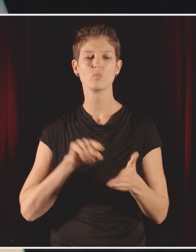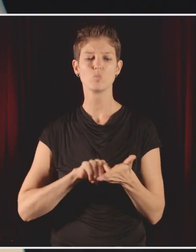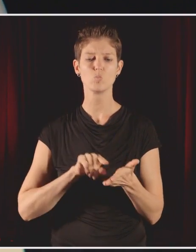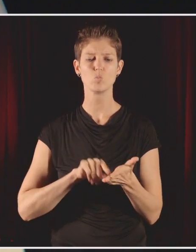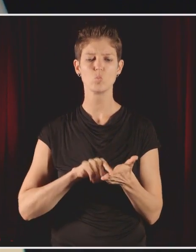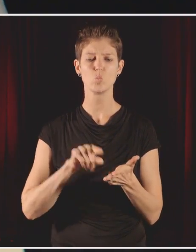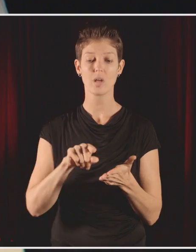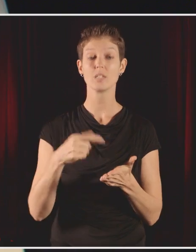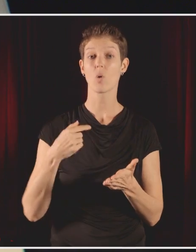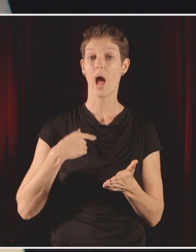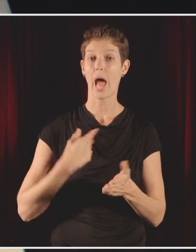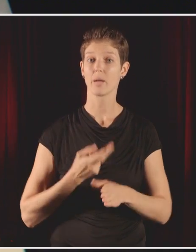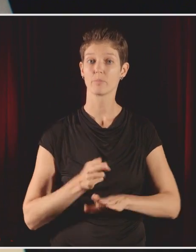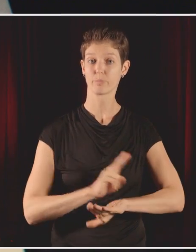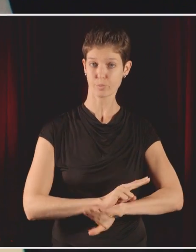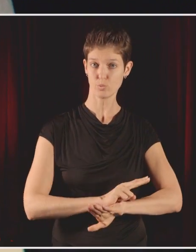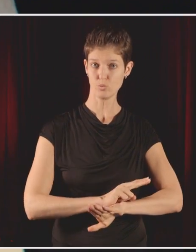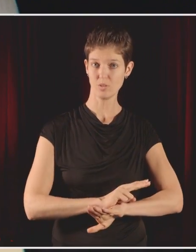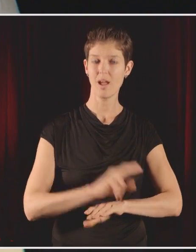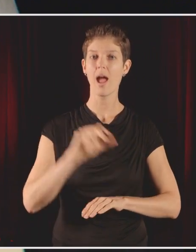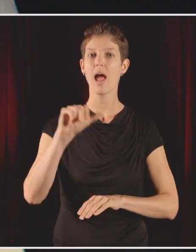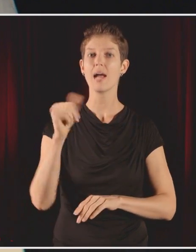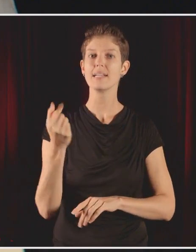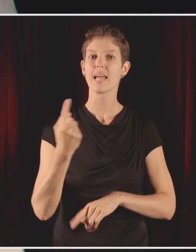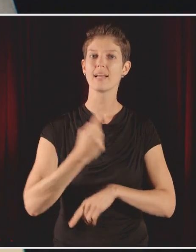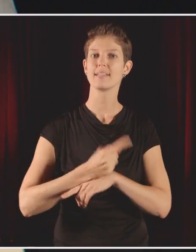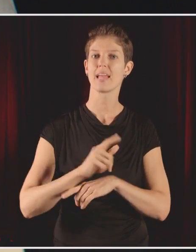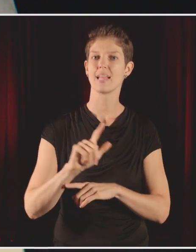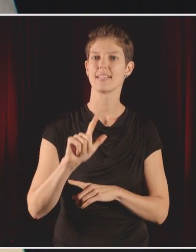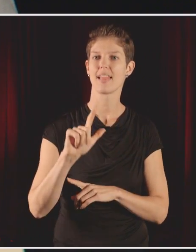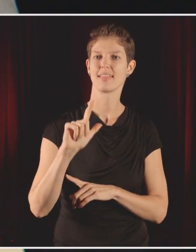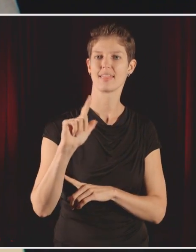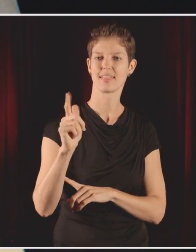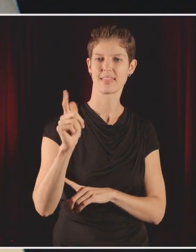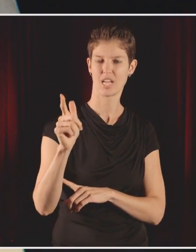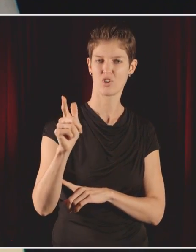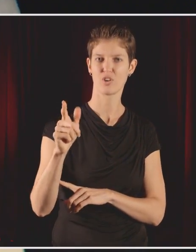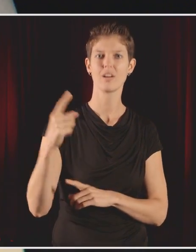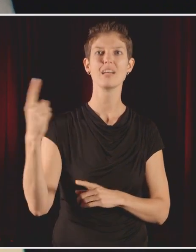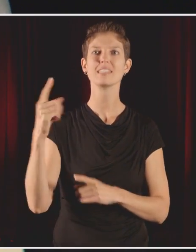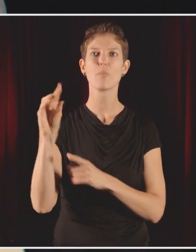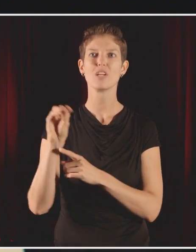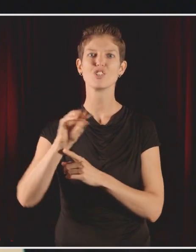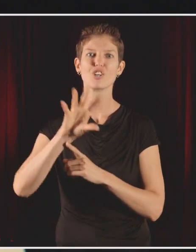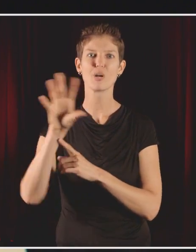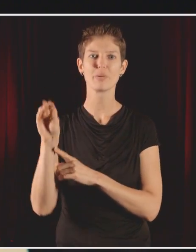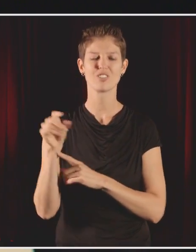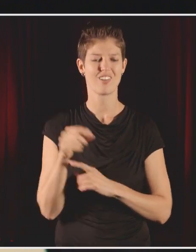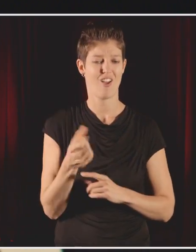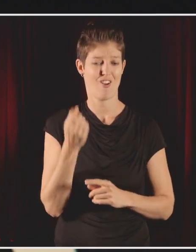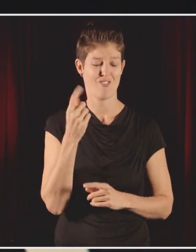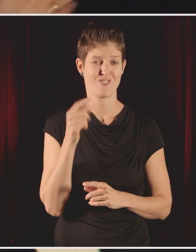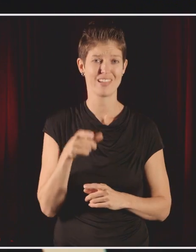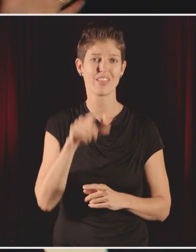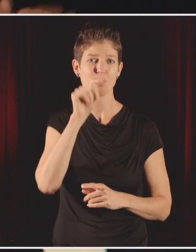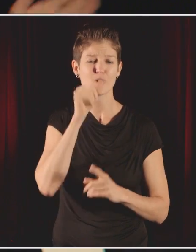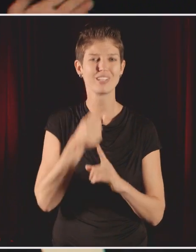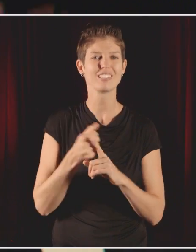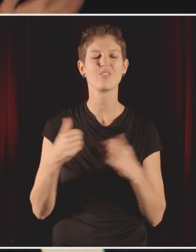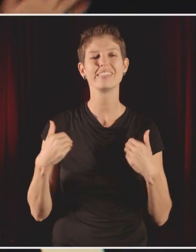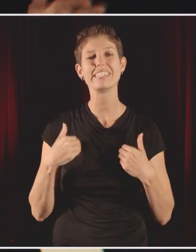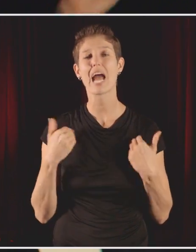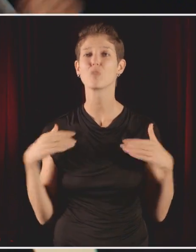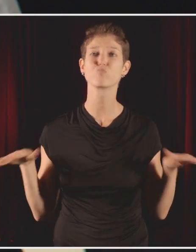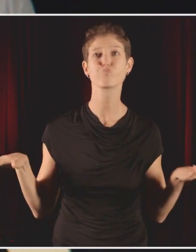bird. Ten days after I had marked it in Oregon, someone in California took a picture of it, and this is a young bird. It's with its parents. flying around.